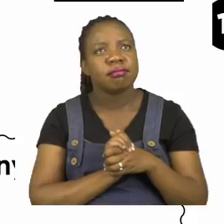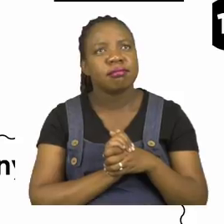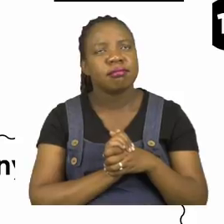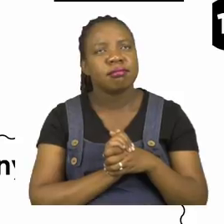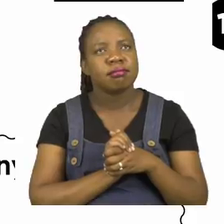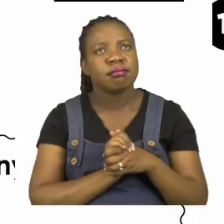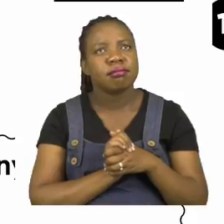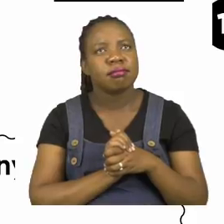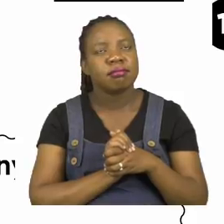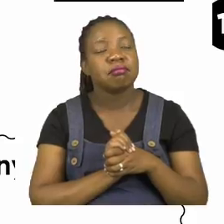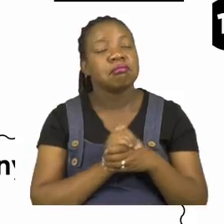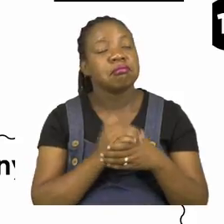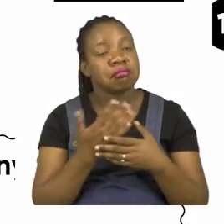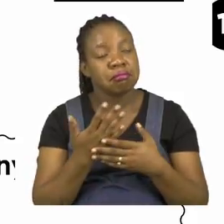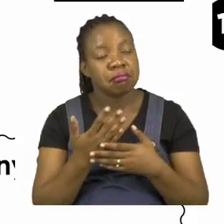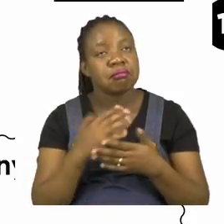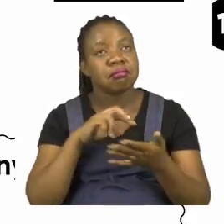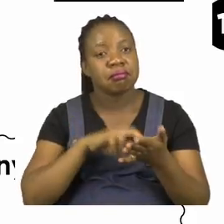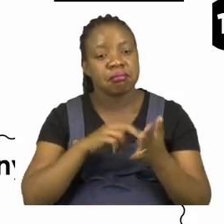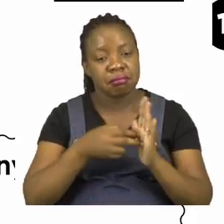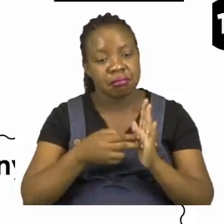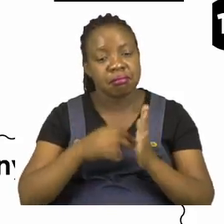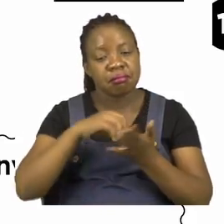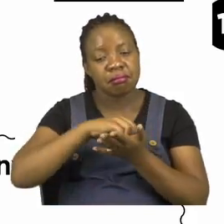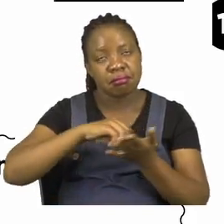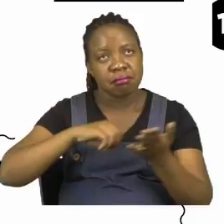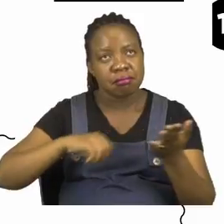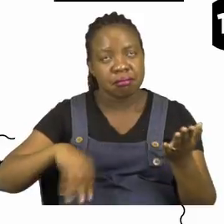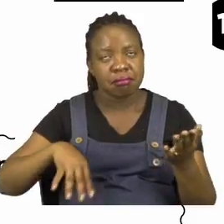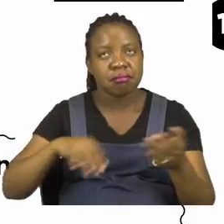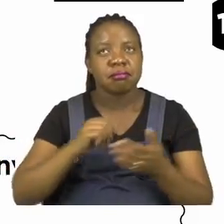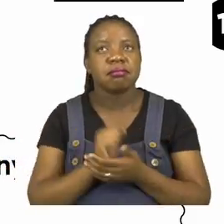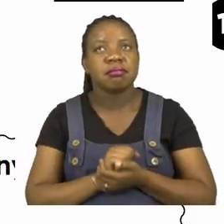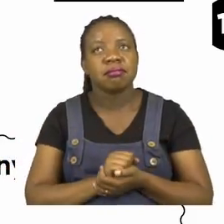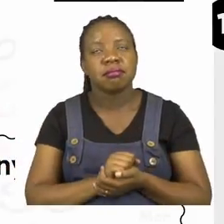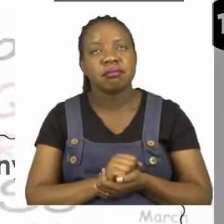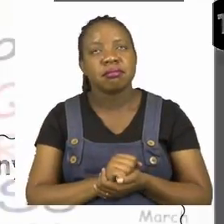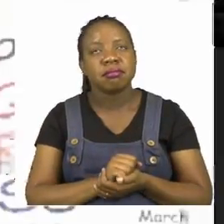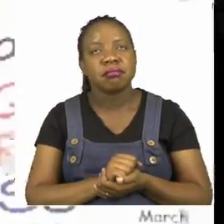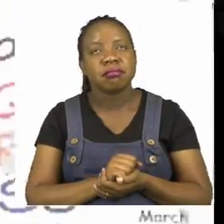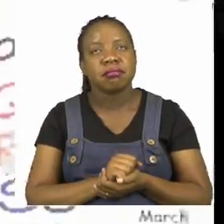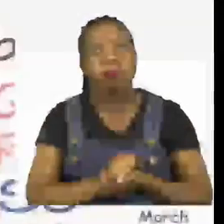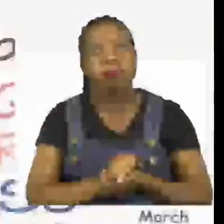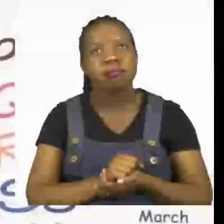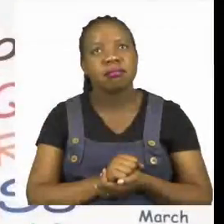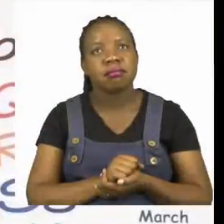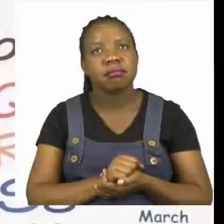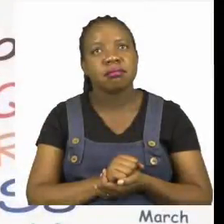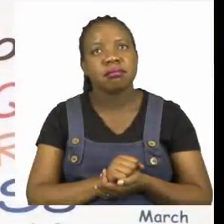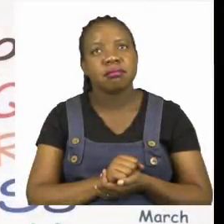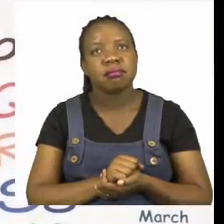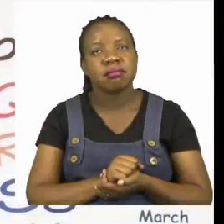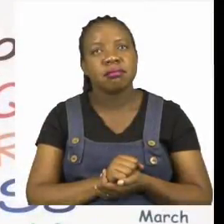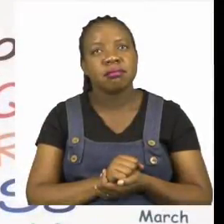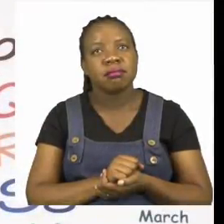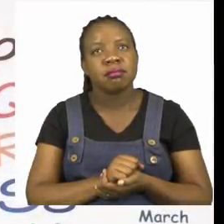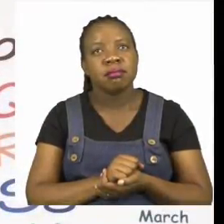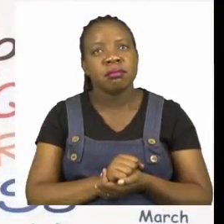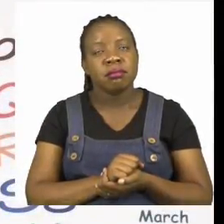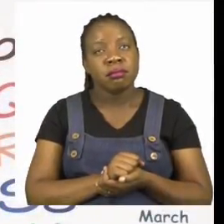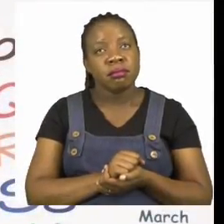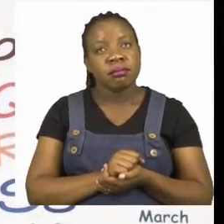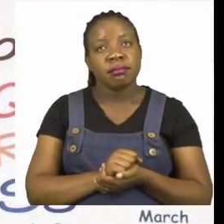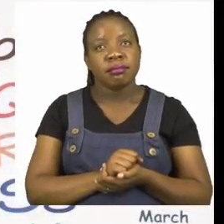subtract. Let's take a look at the board and see how best we can do that. Now we know we have 27